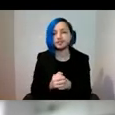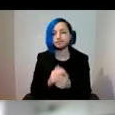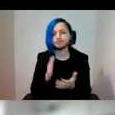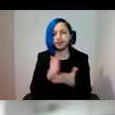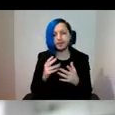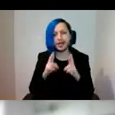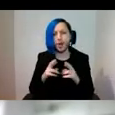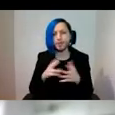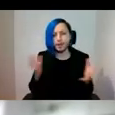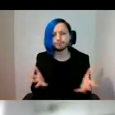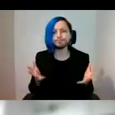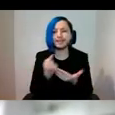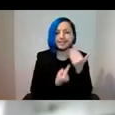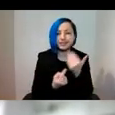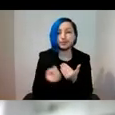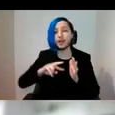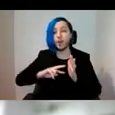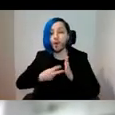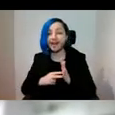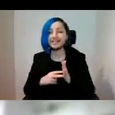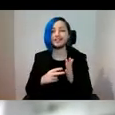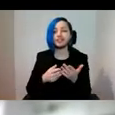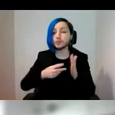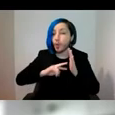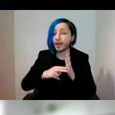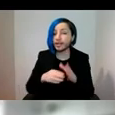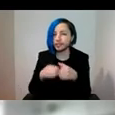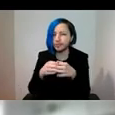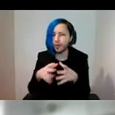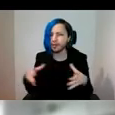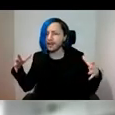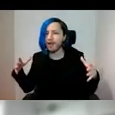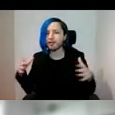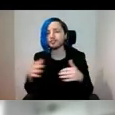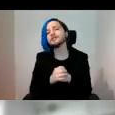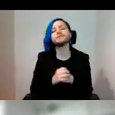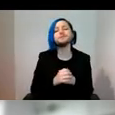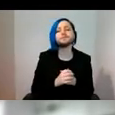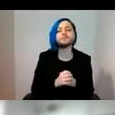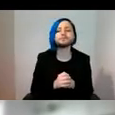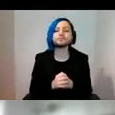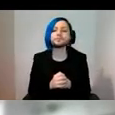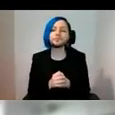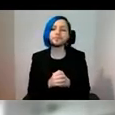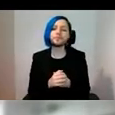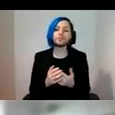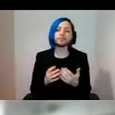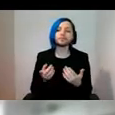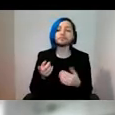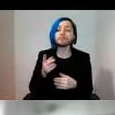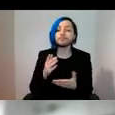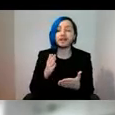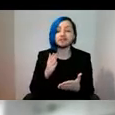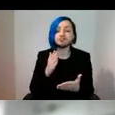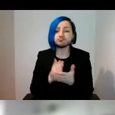organisations, and it's the organisations of different scales and not the individuals I realise in my notes and interests, to rise to